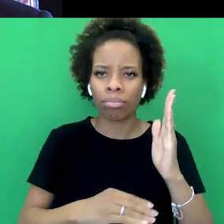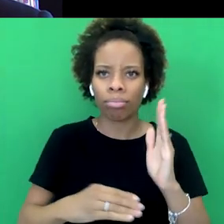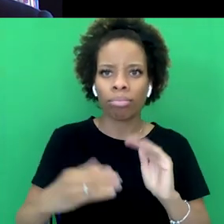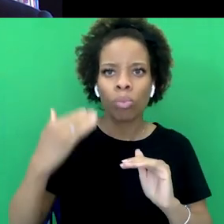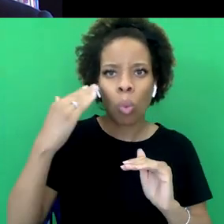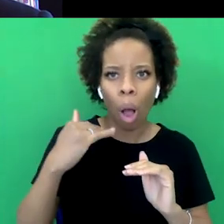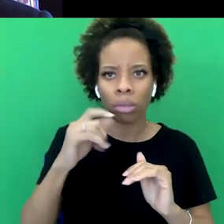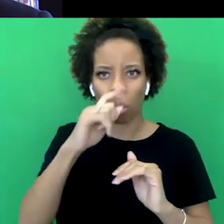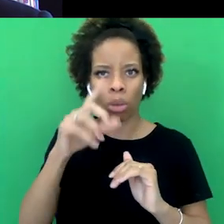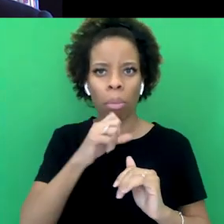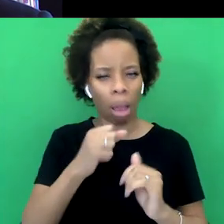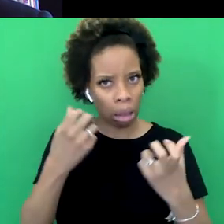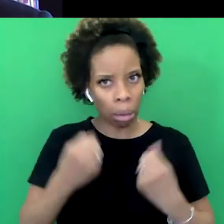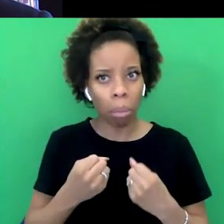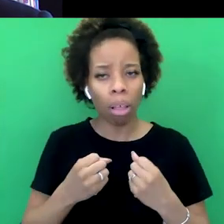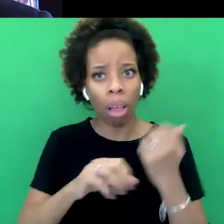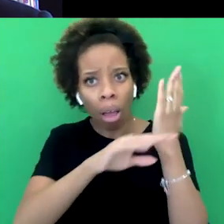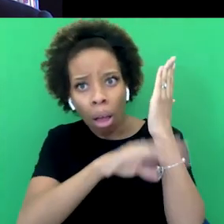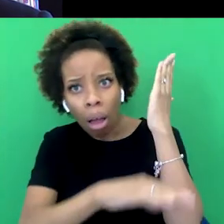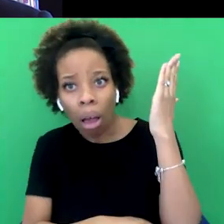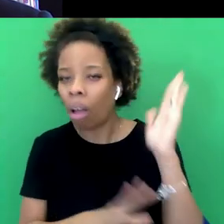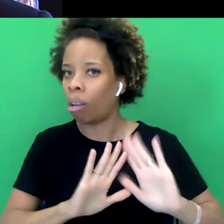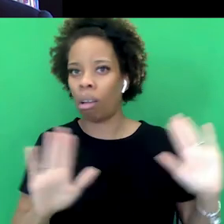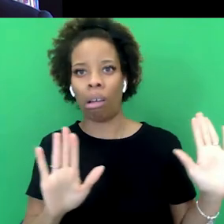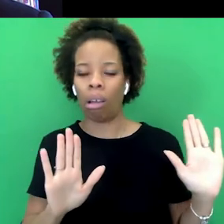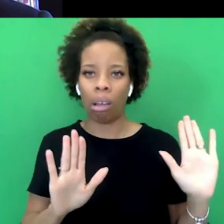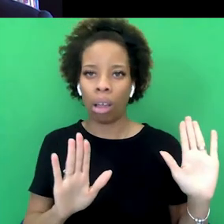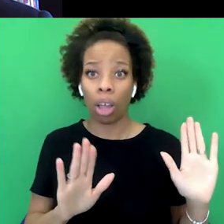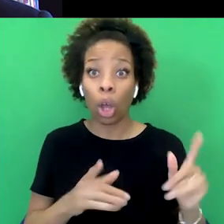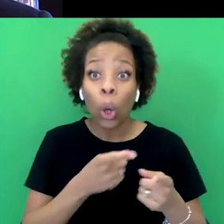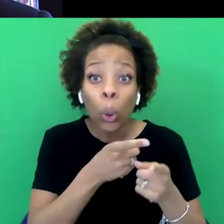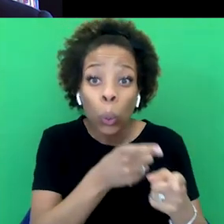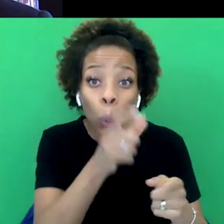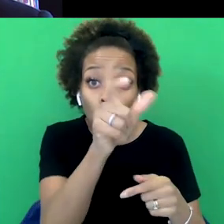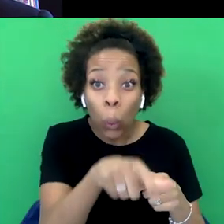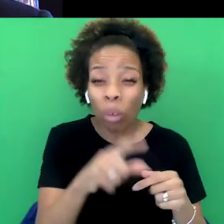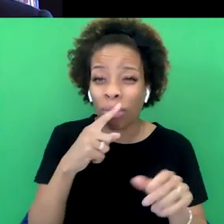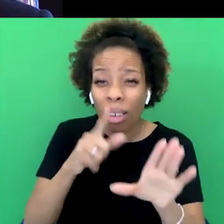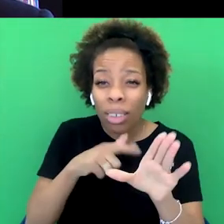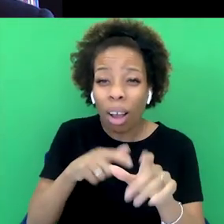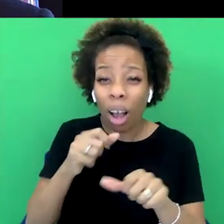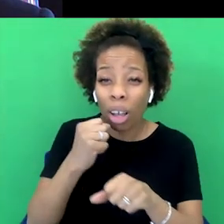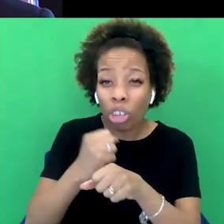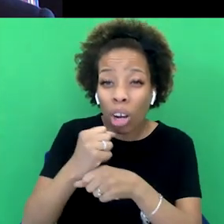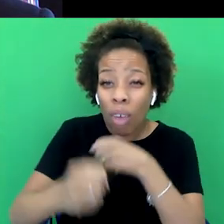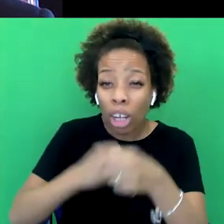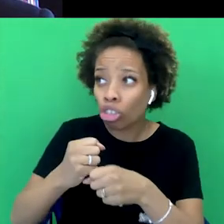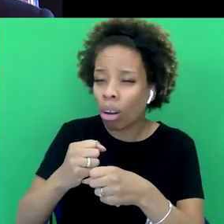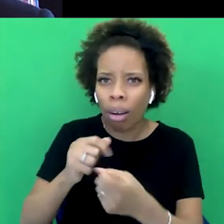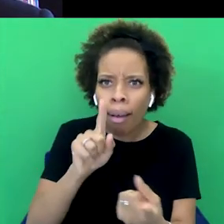And you and the younger generation open, getting access to information outside of the school,